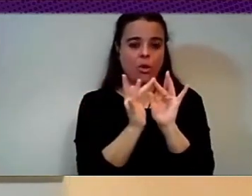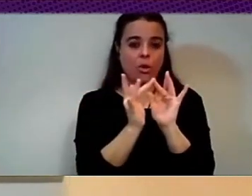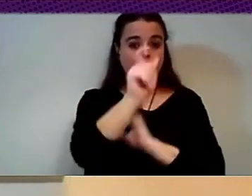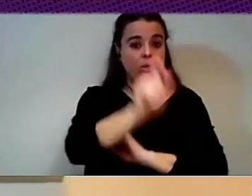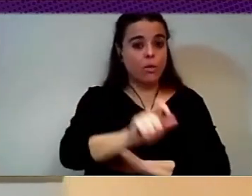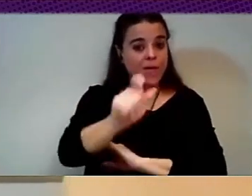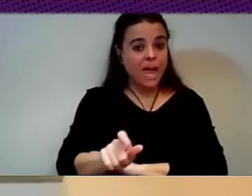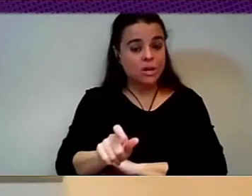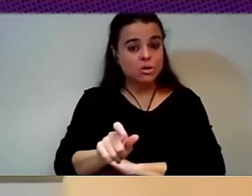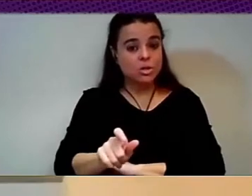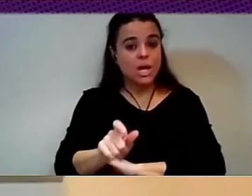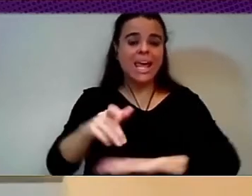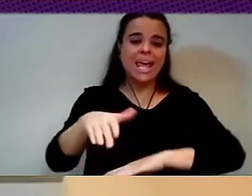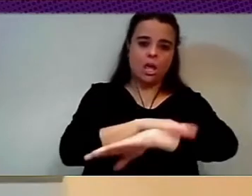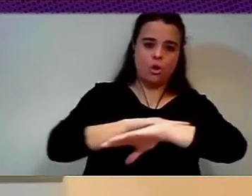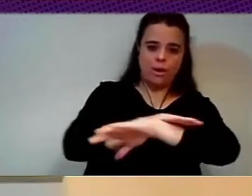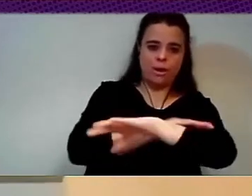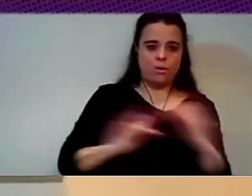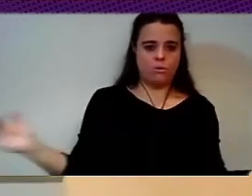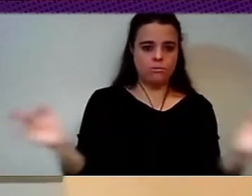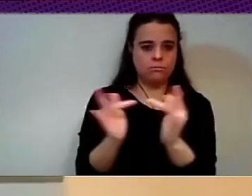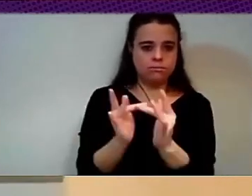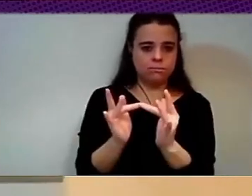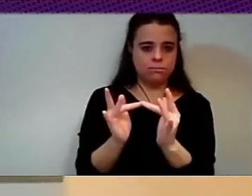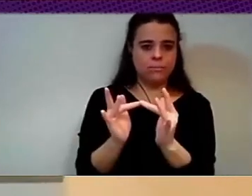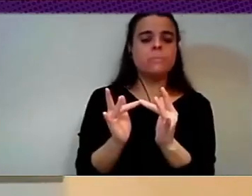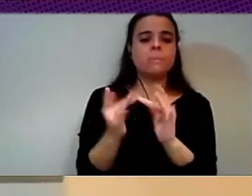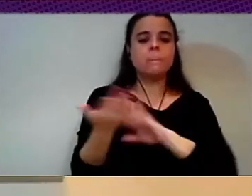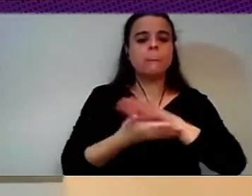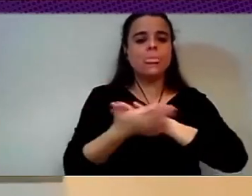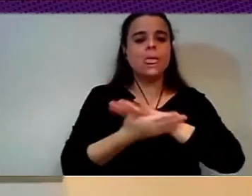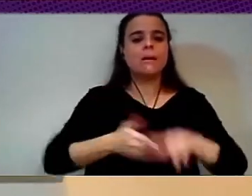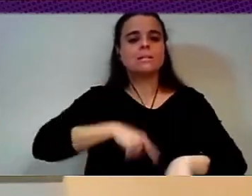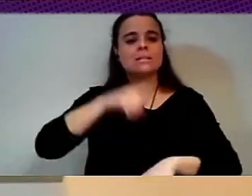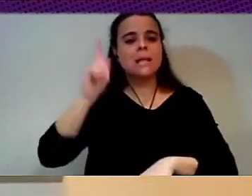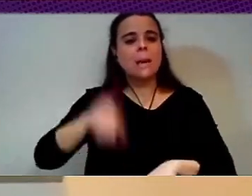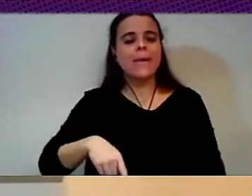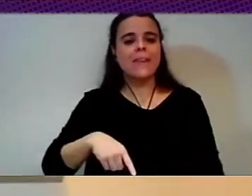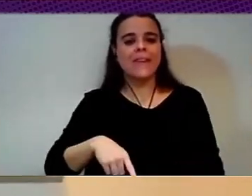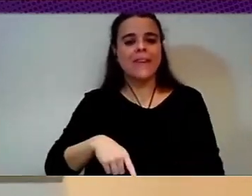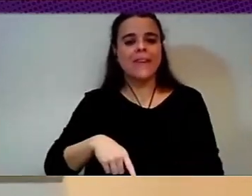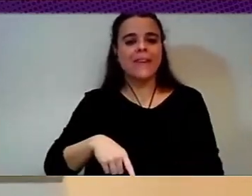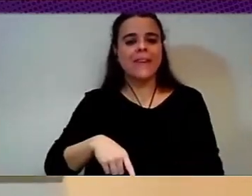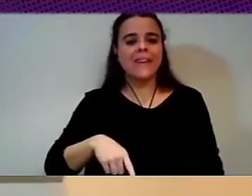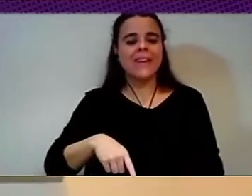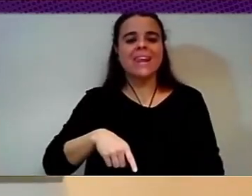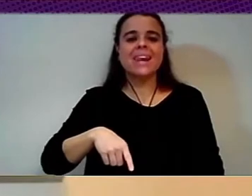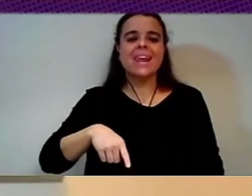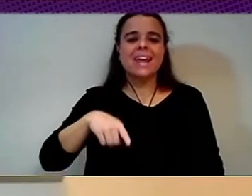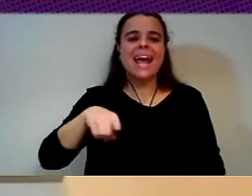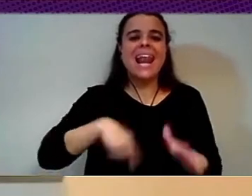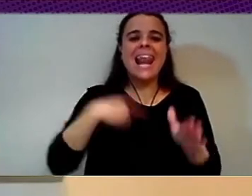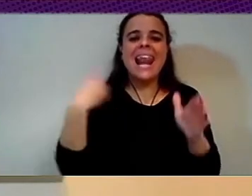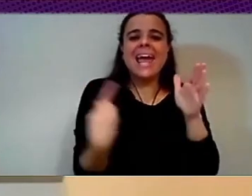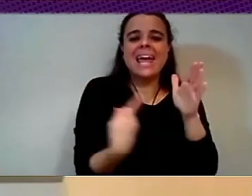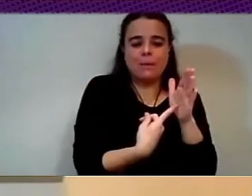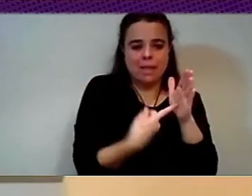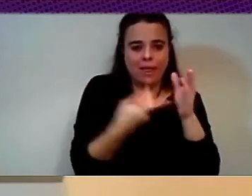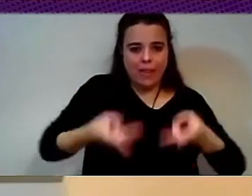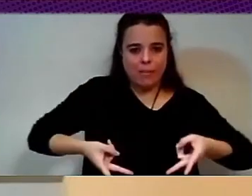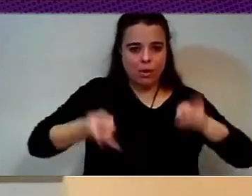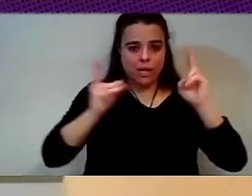about democratic legitimacy. That, as we know, it was very much under threat, in particular during the